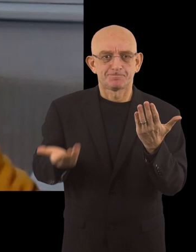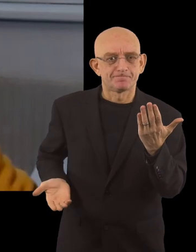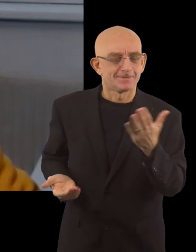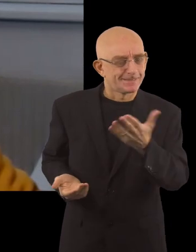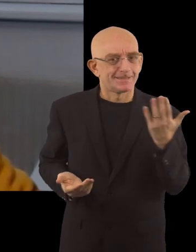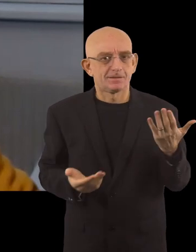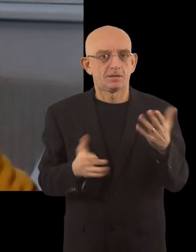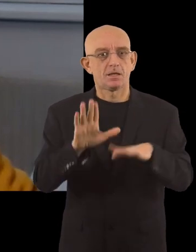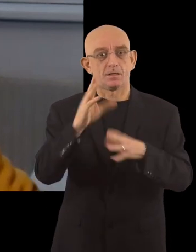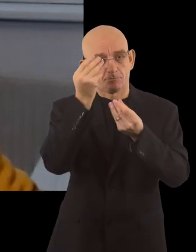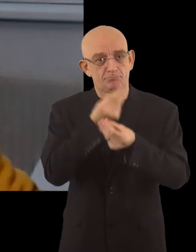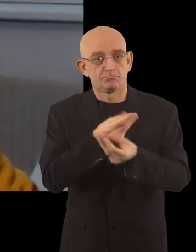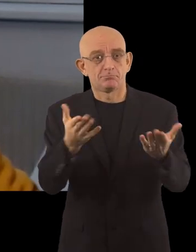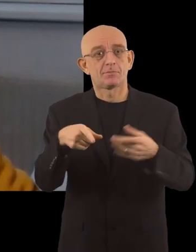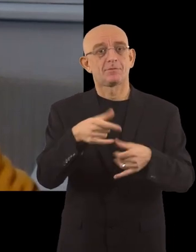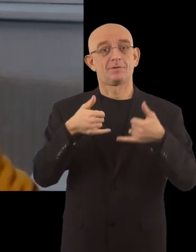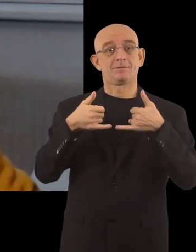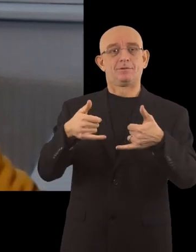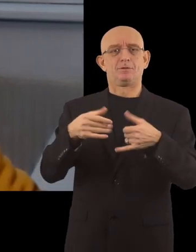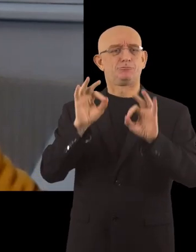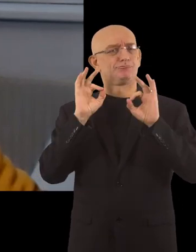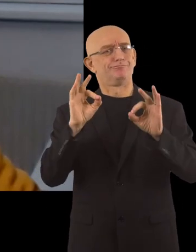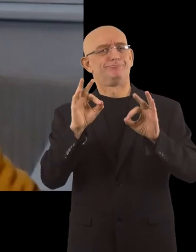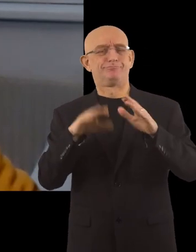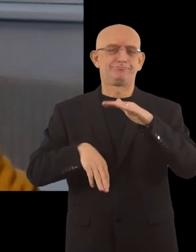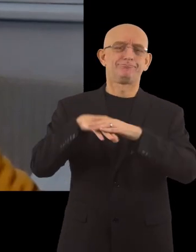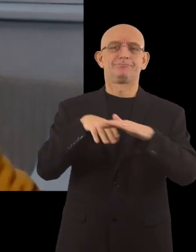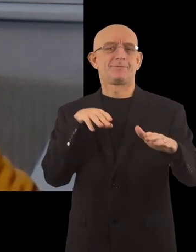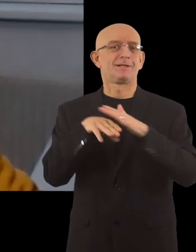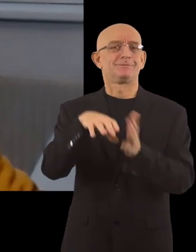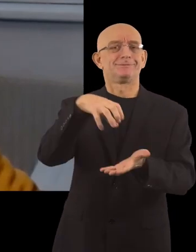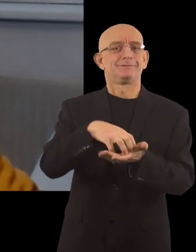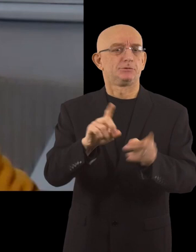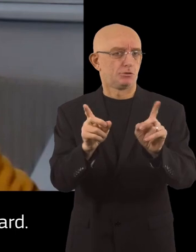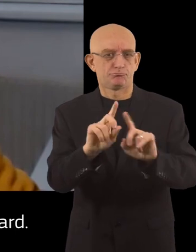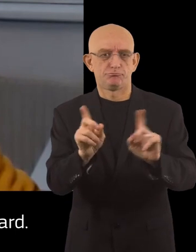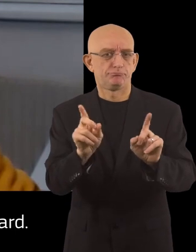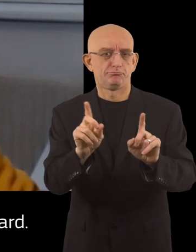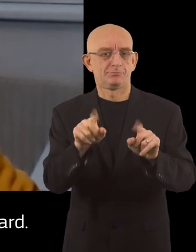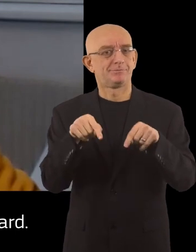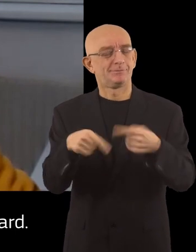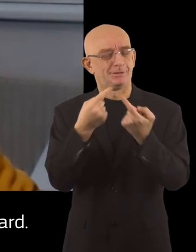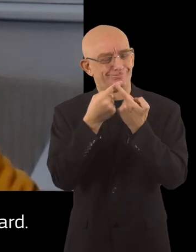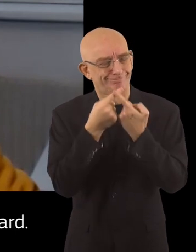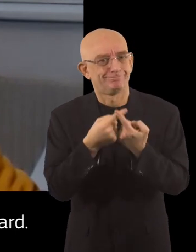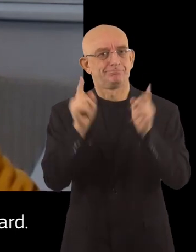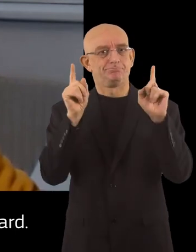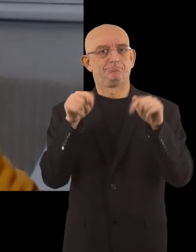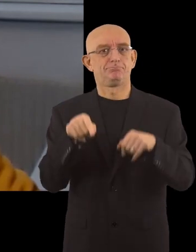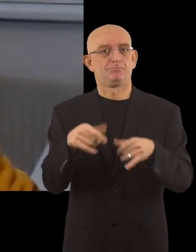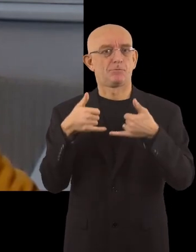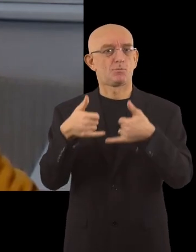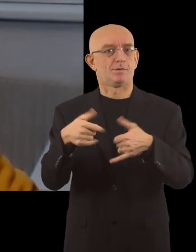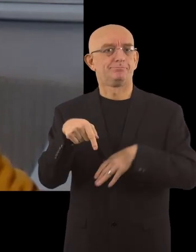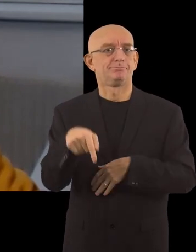Just a reminder that we're not awarding the most accessible cities. This would be a very different type of award.